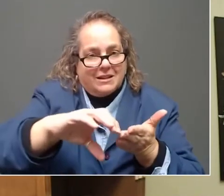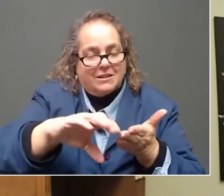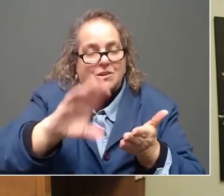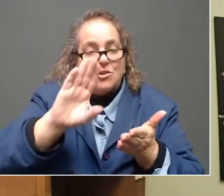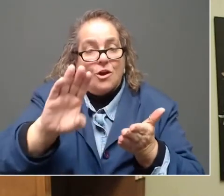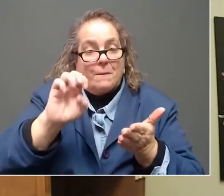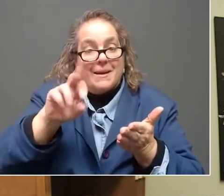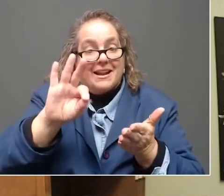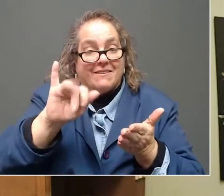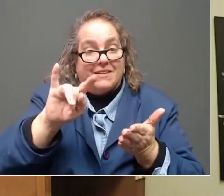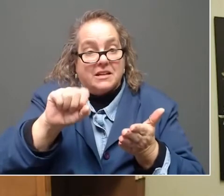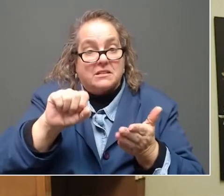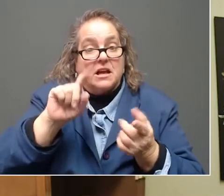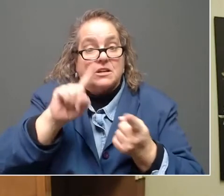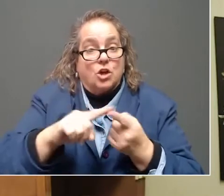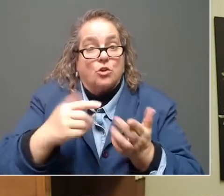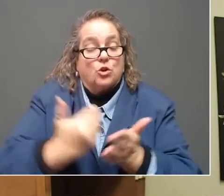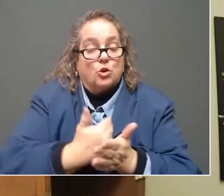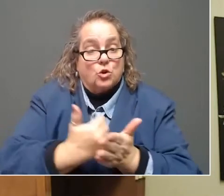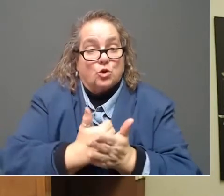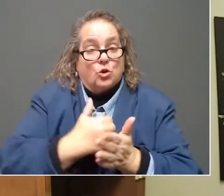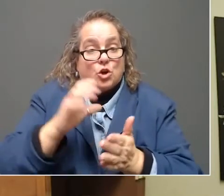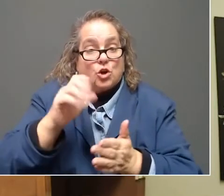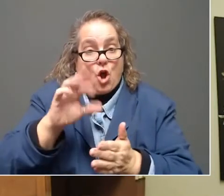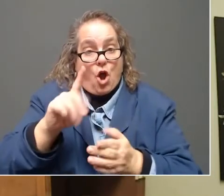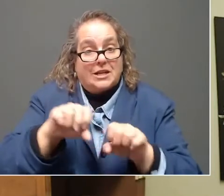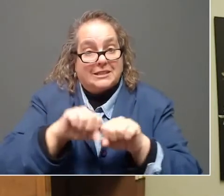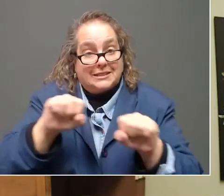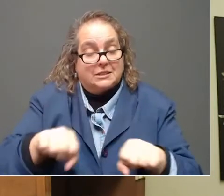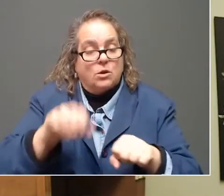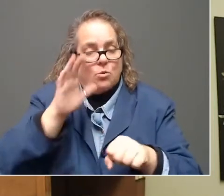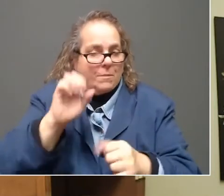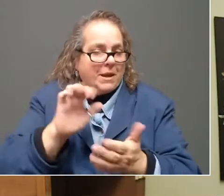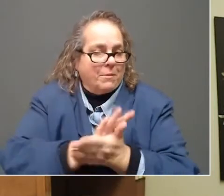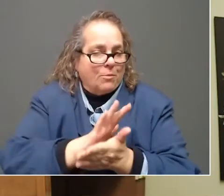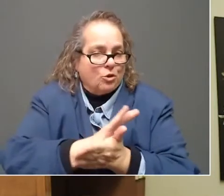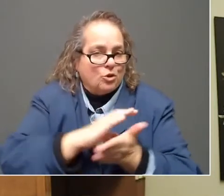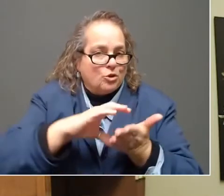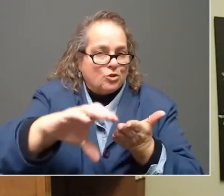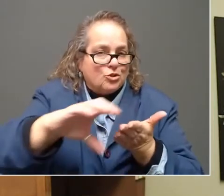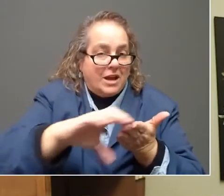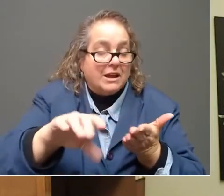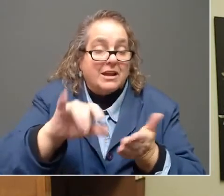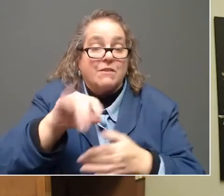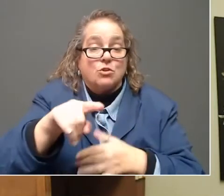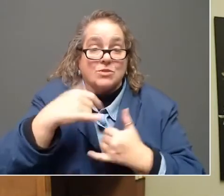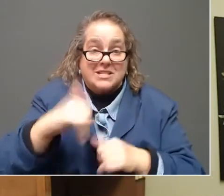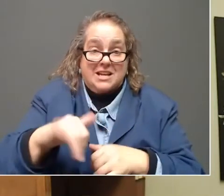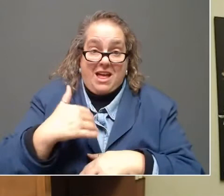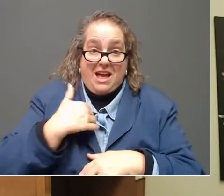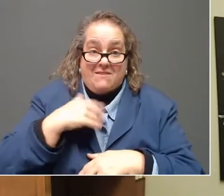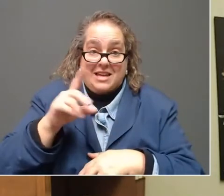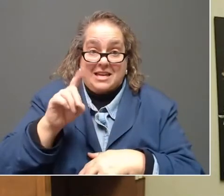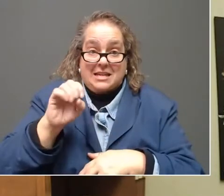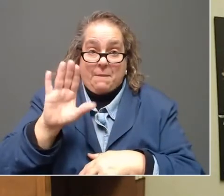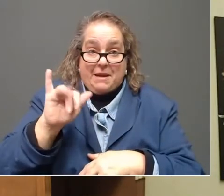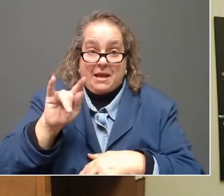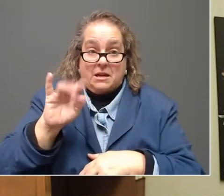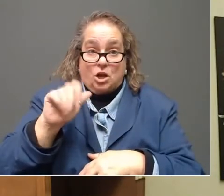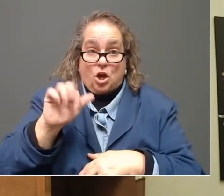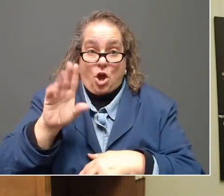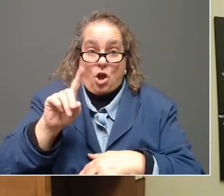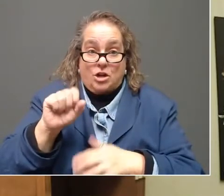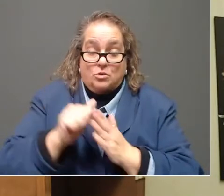ready to go will be by paper check. If you still have a debit card with funds on it, those need to be spent by February